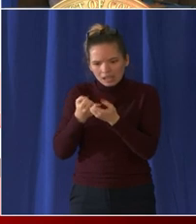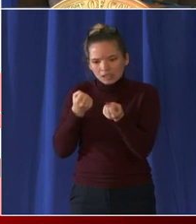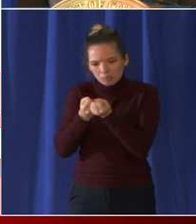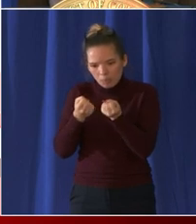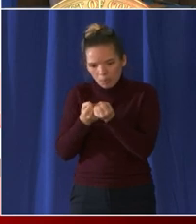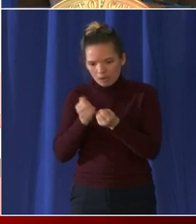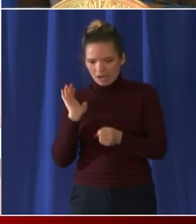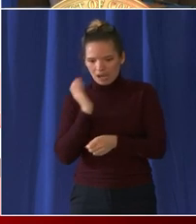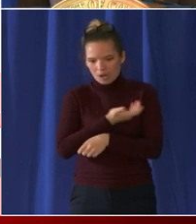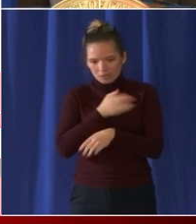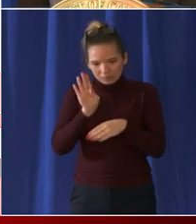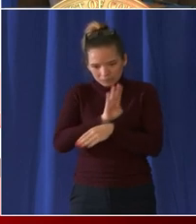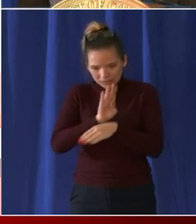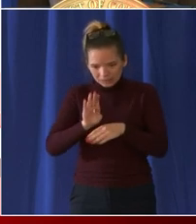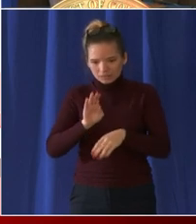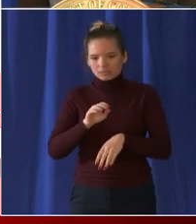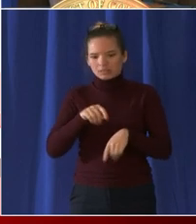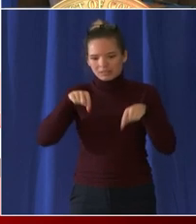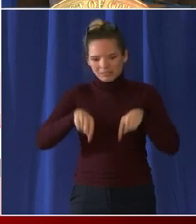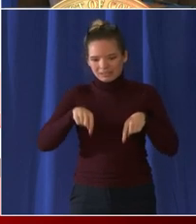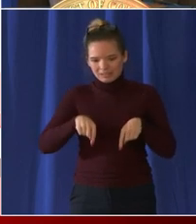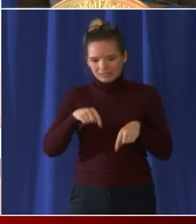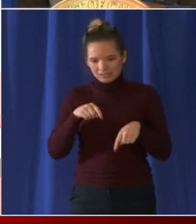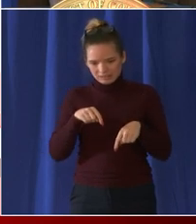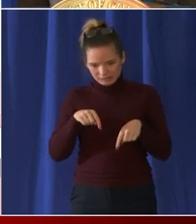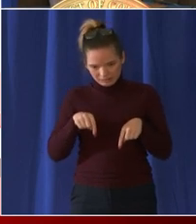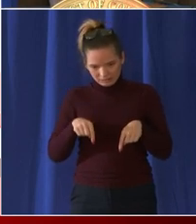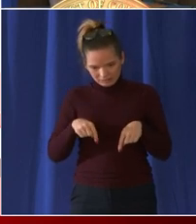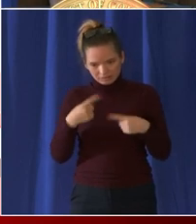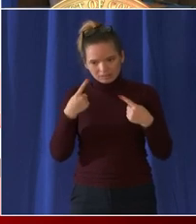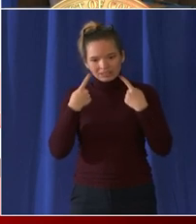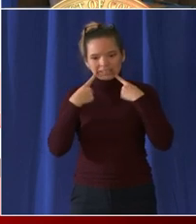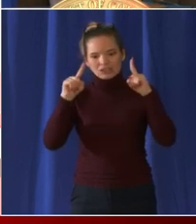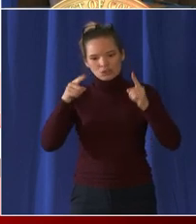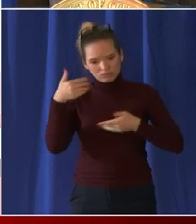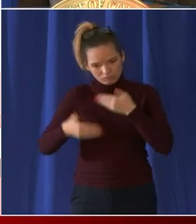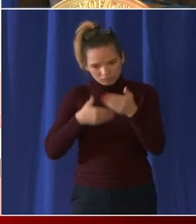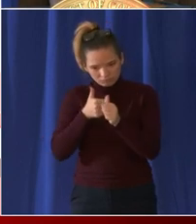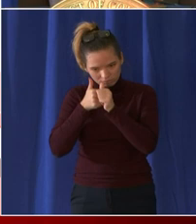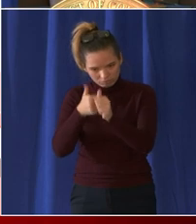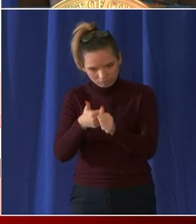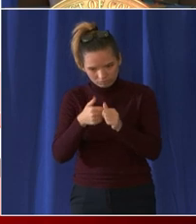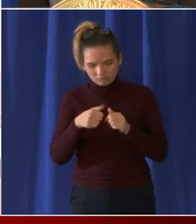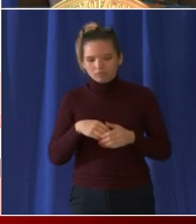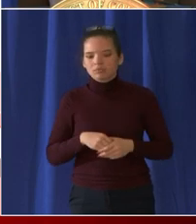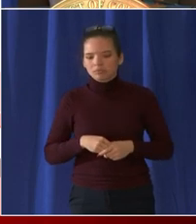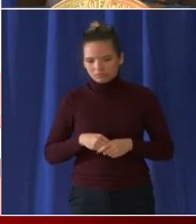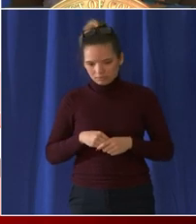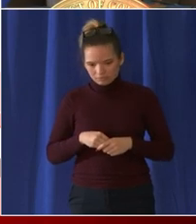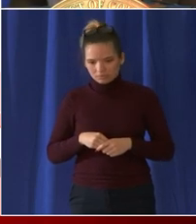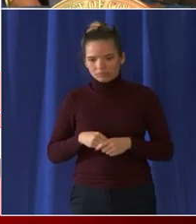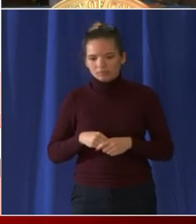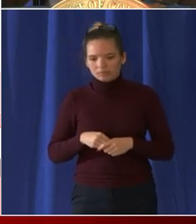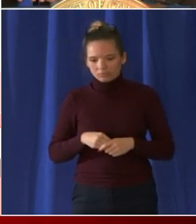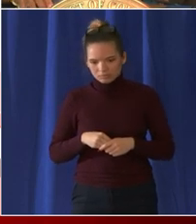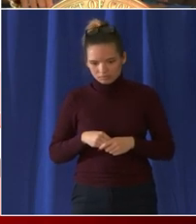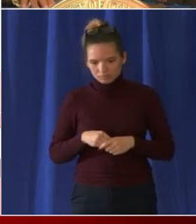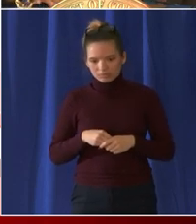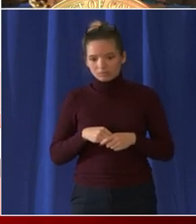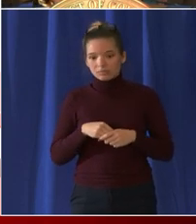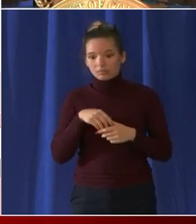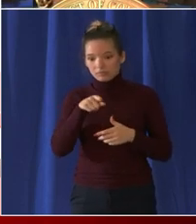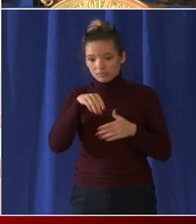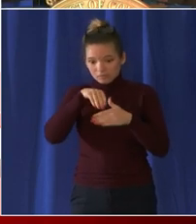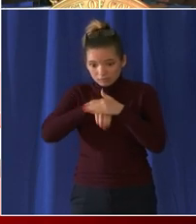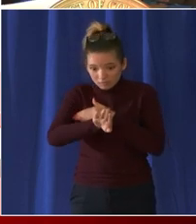uh mandate patrons will be required to present proof of vaccination uh and an id